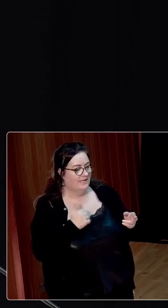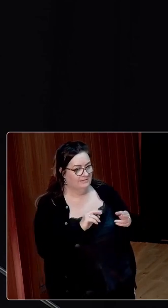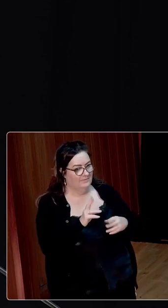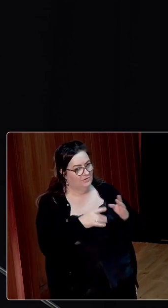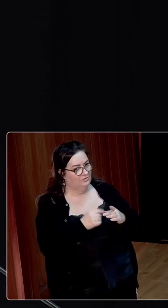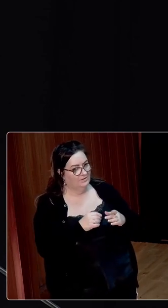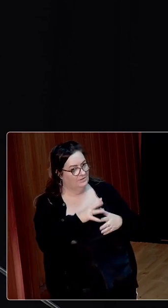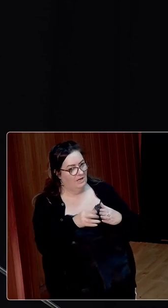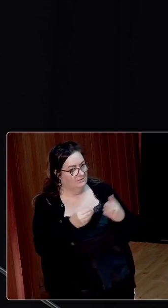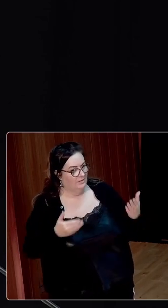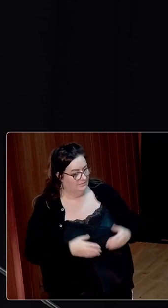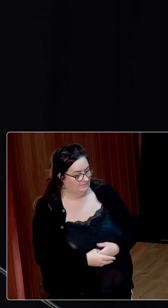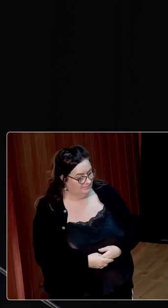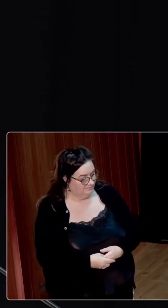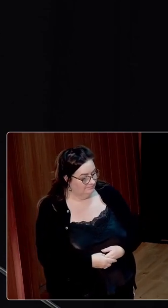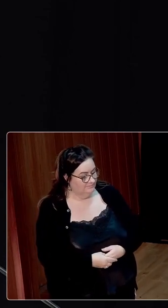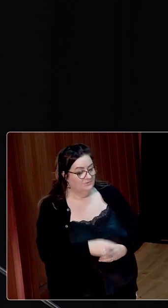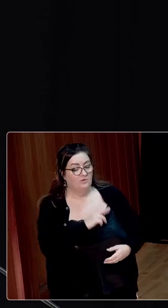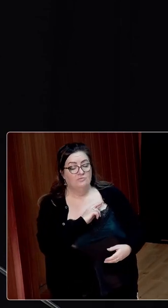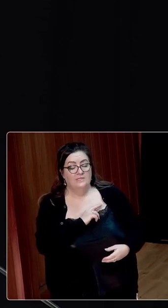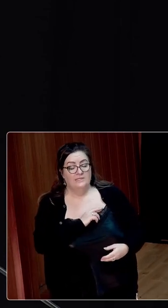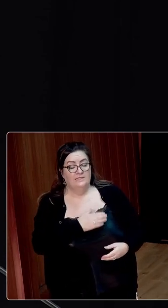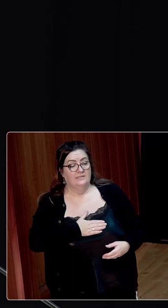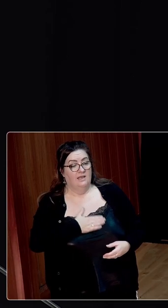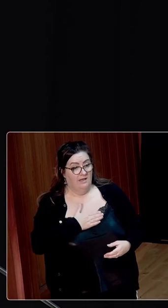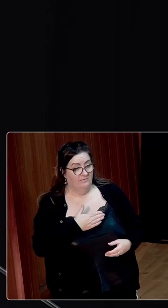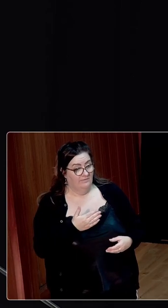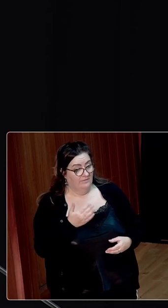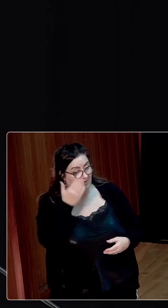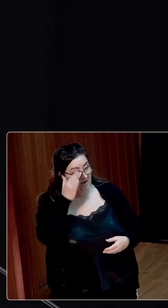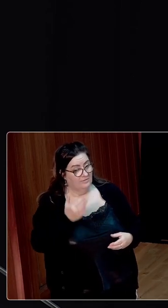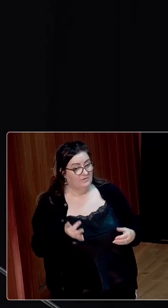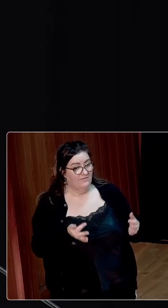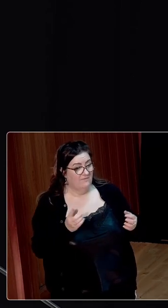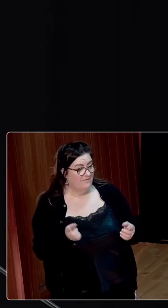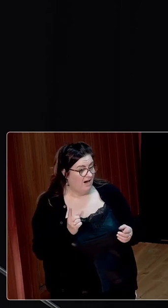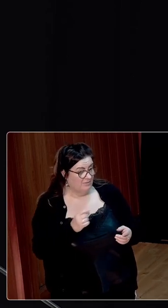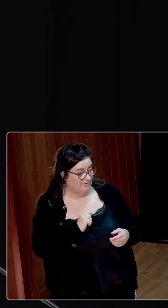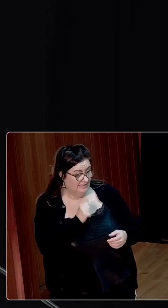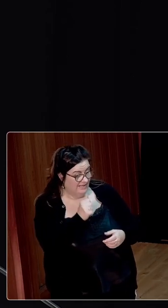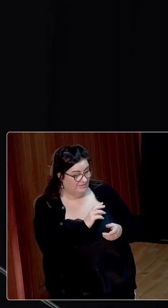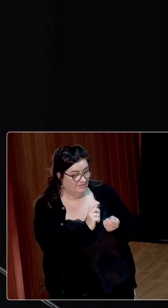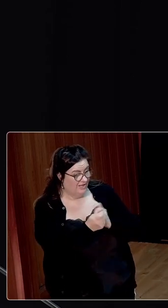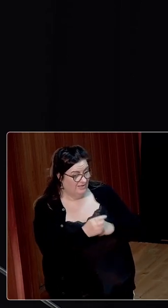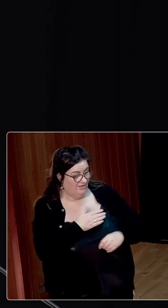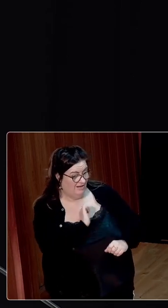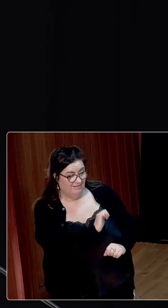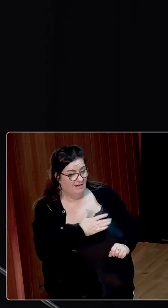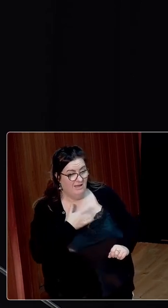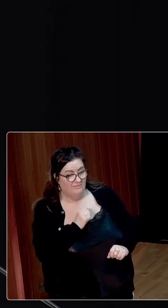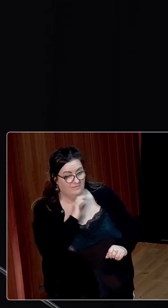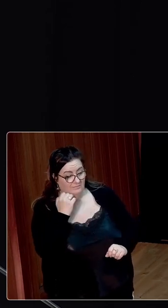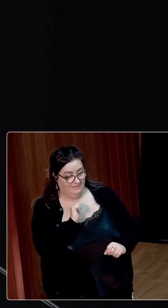cost. Basically, the life of Irish farmers changed hardly at all while Cum and the Nail were in government. The